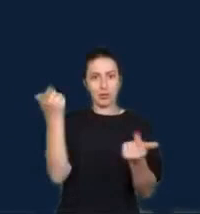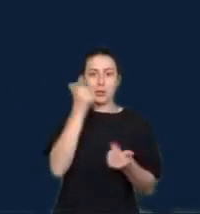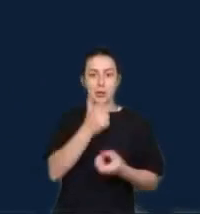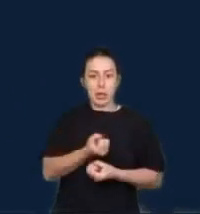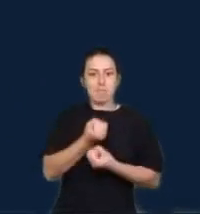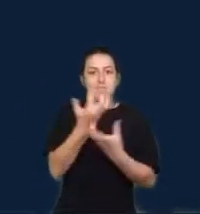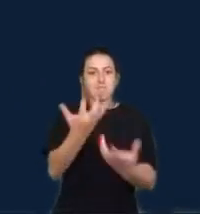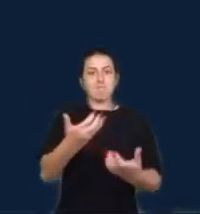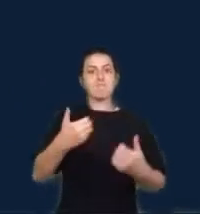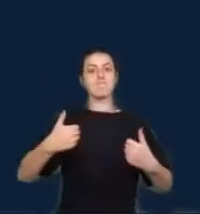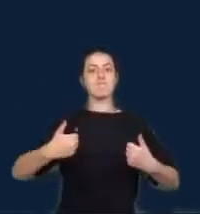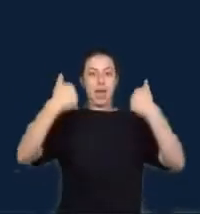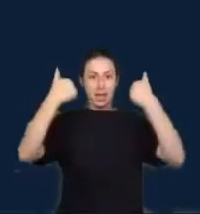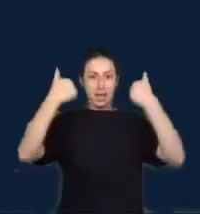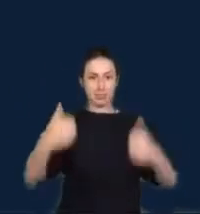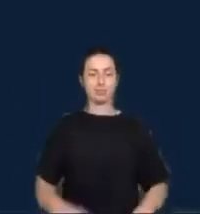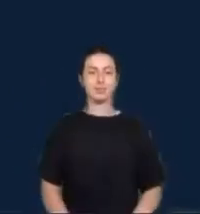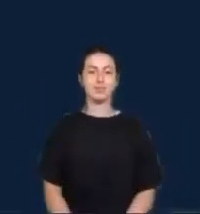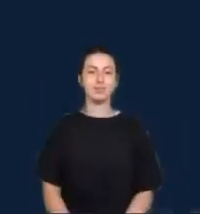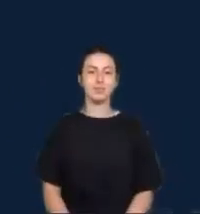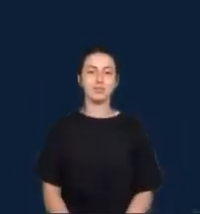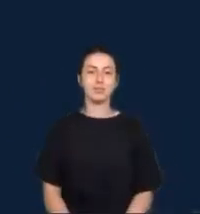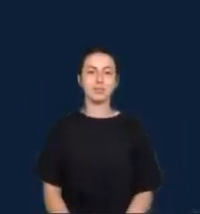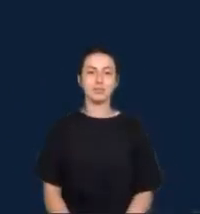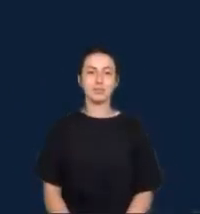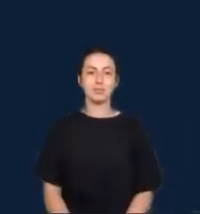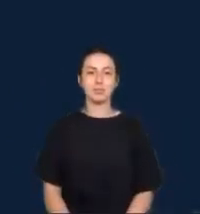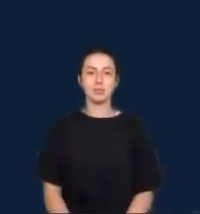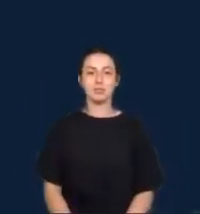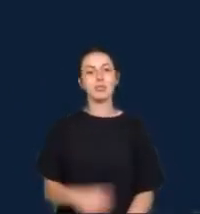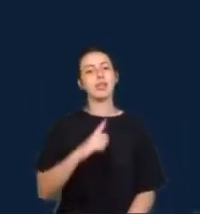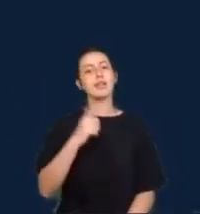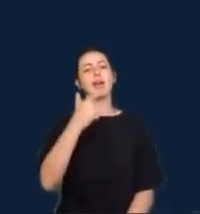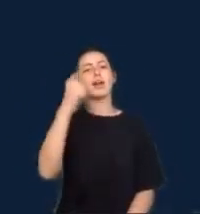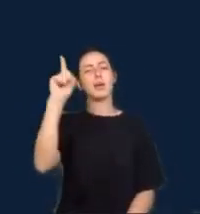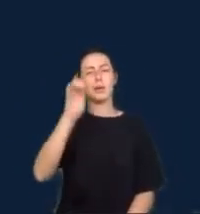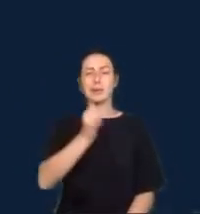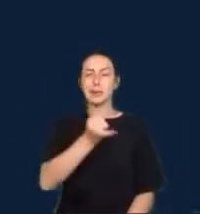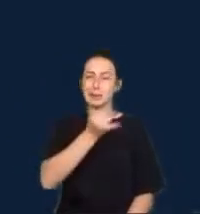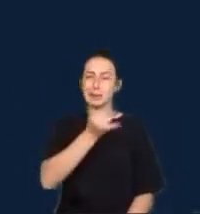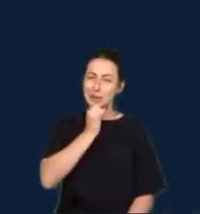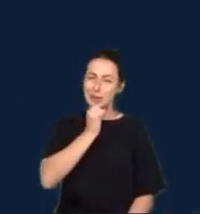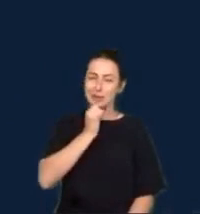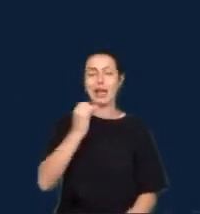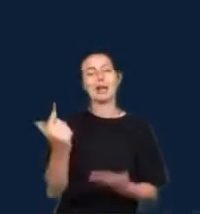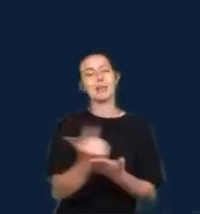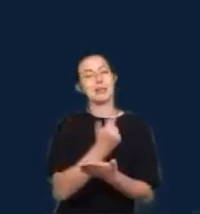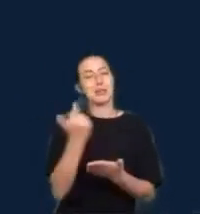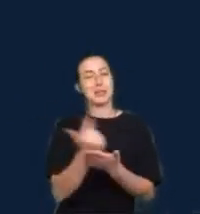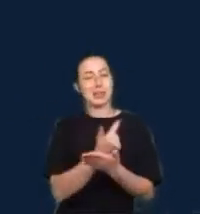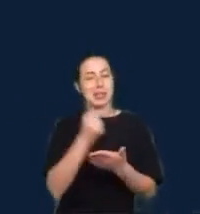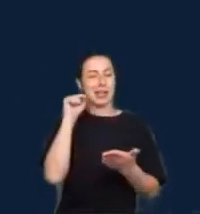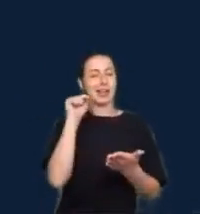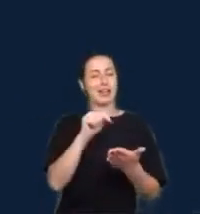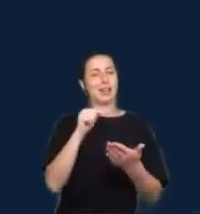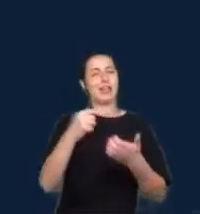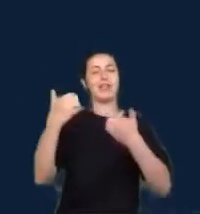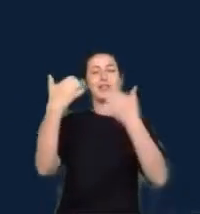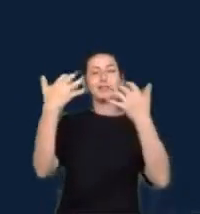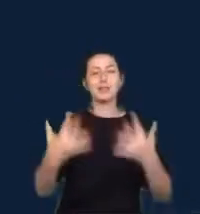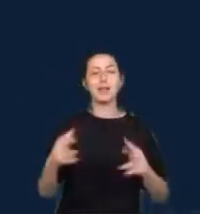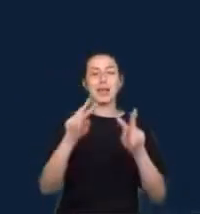There are several other examples in the book on how data journalism projects could be aligned with